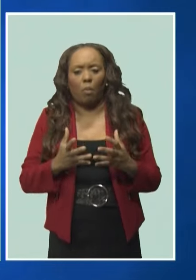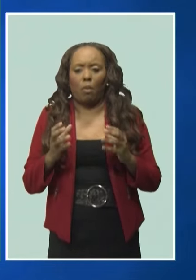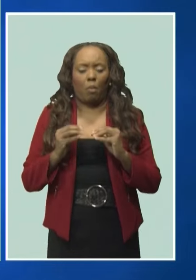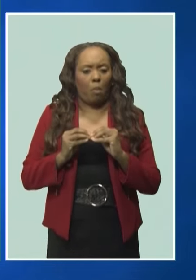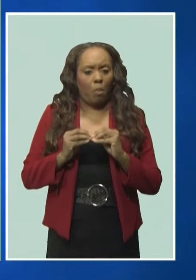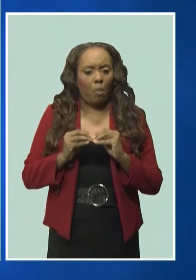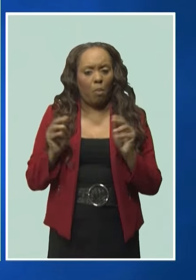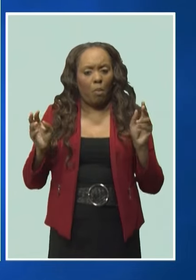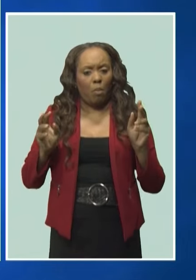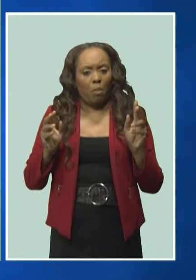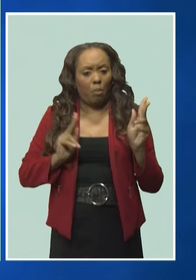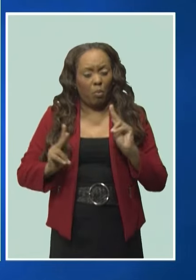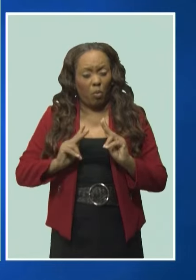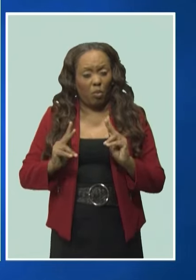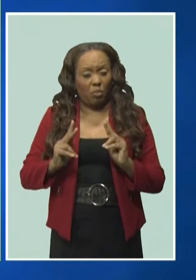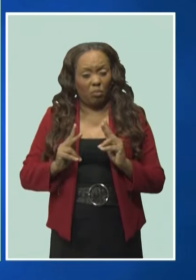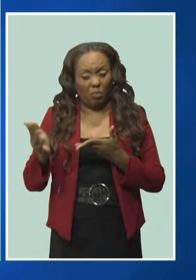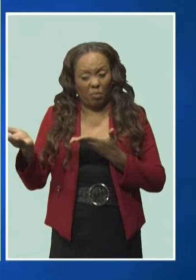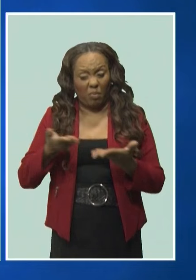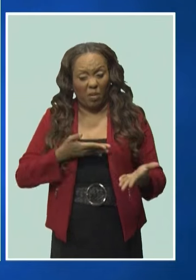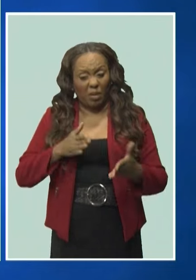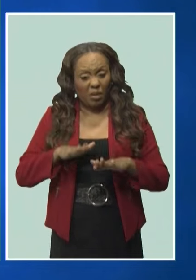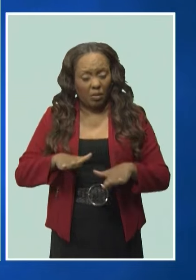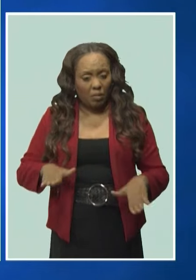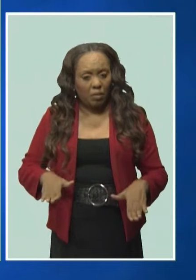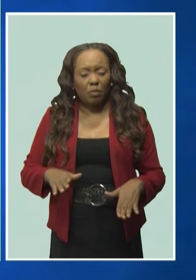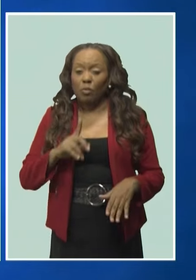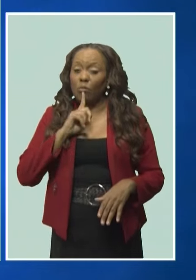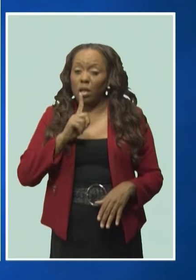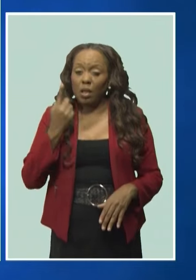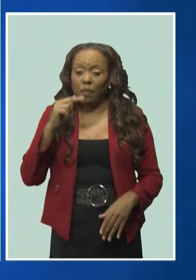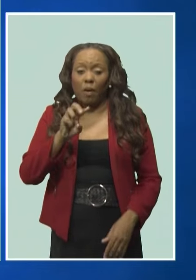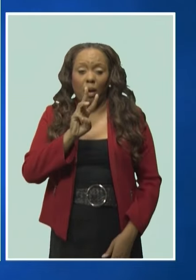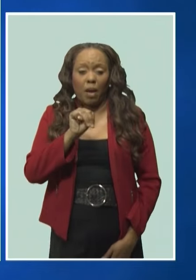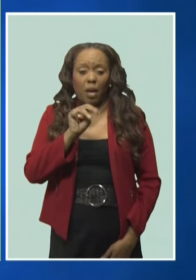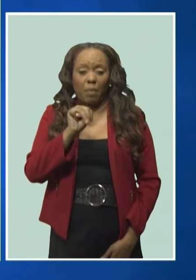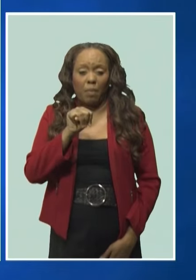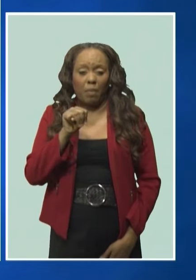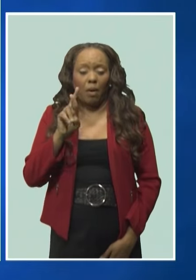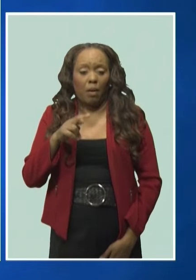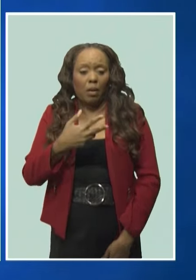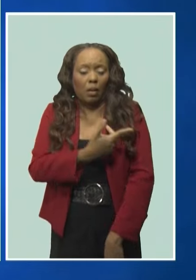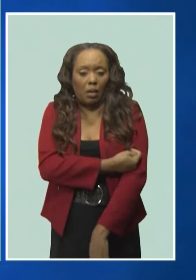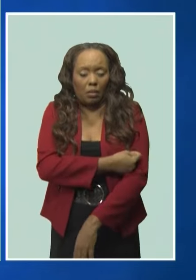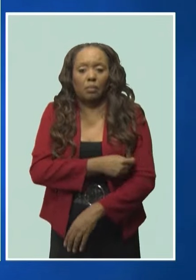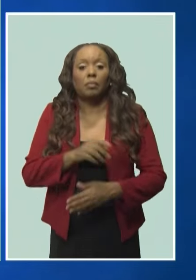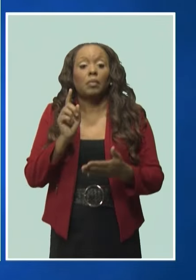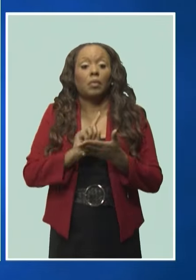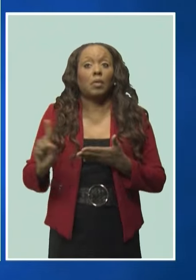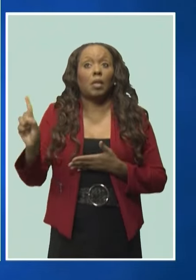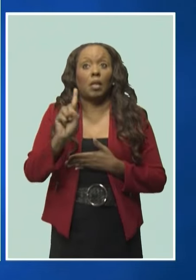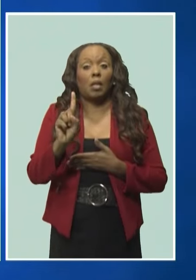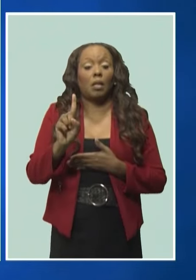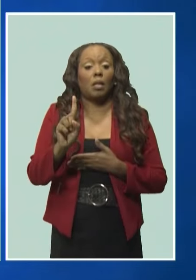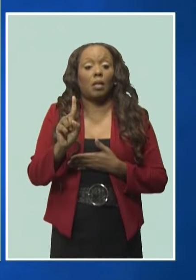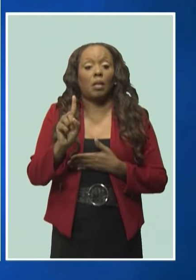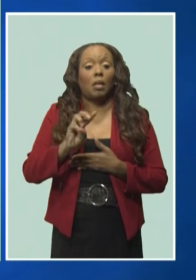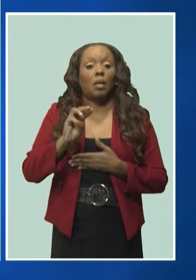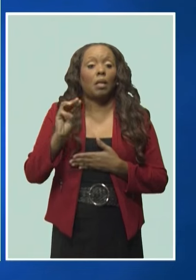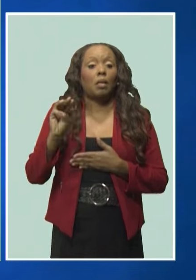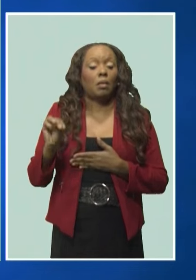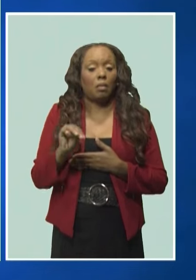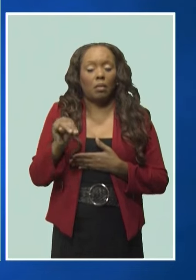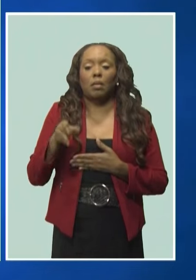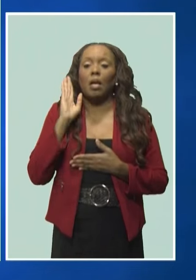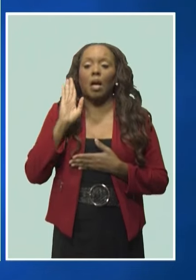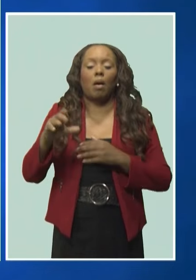MMR. We are also doing public service announcements starting on Monday to drum up awareness of the importance of